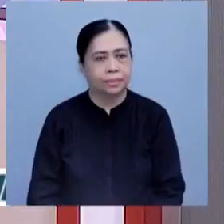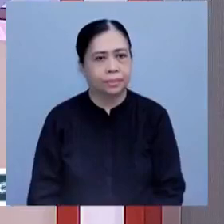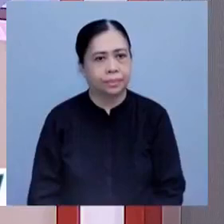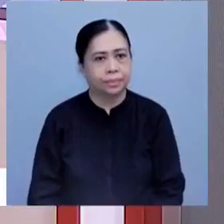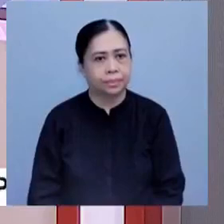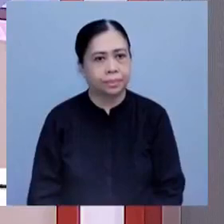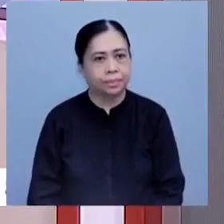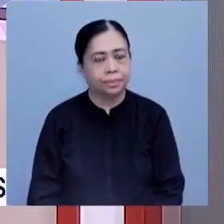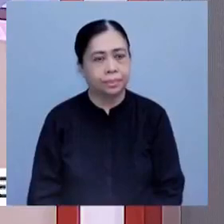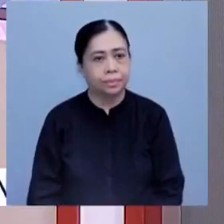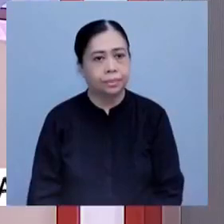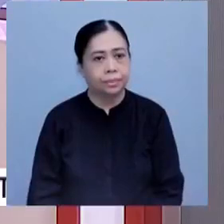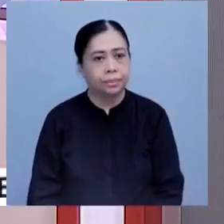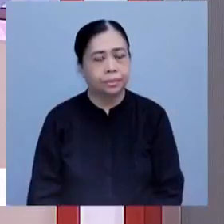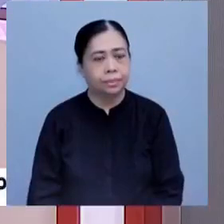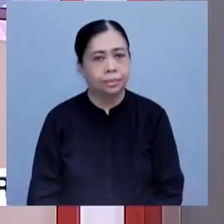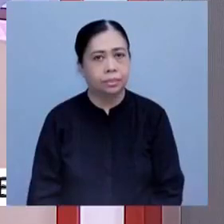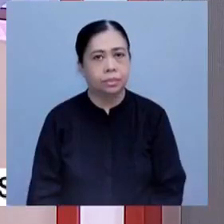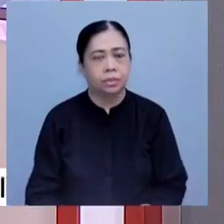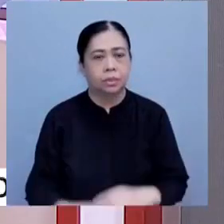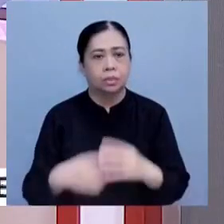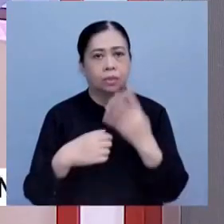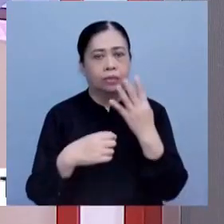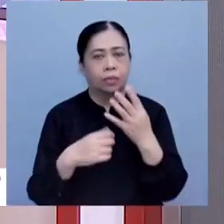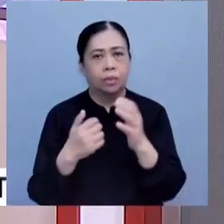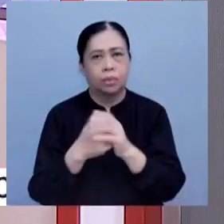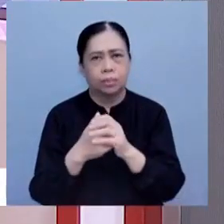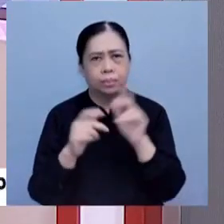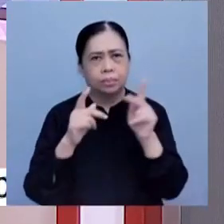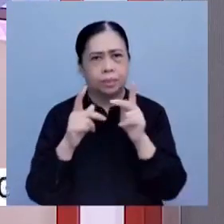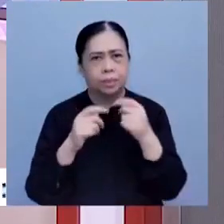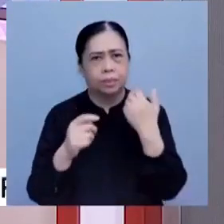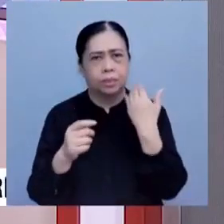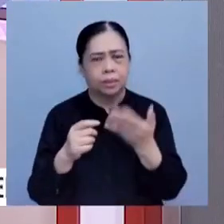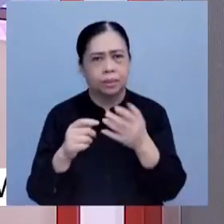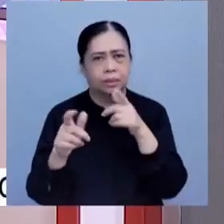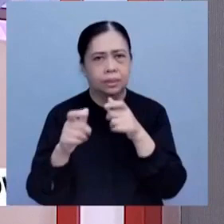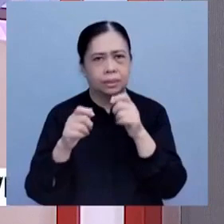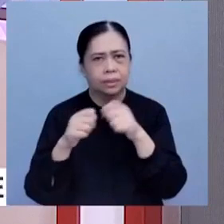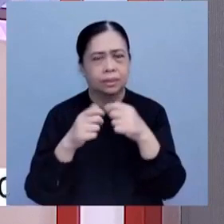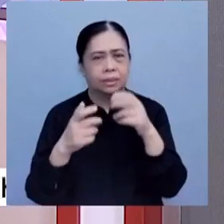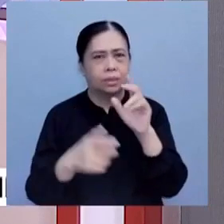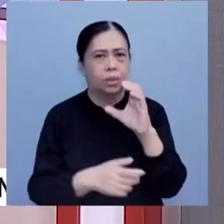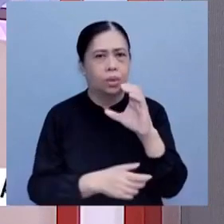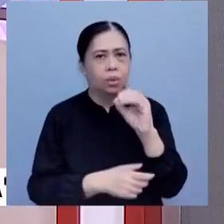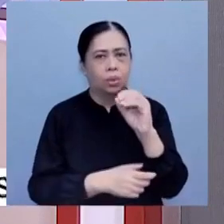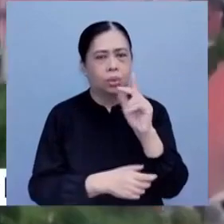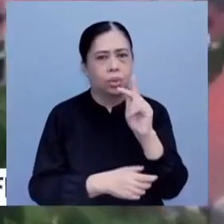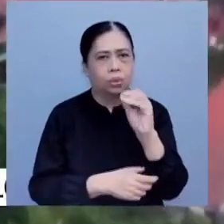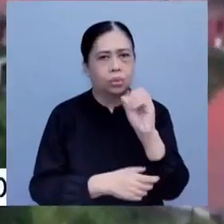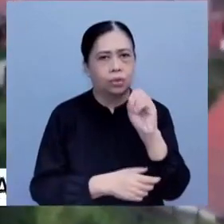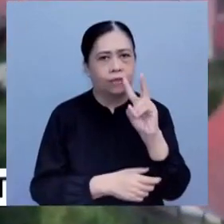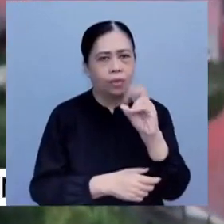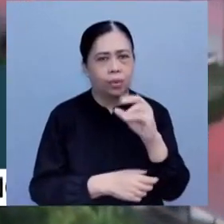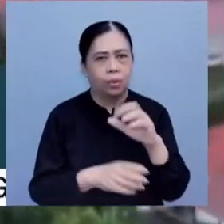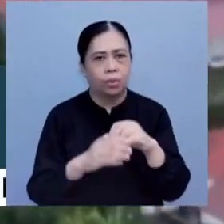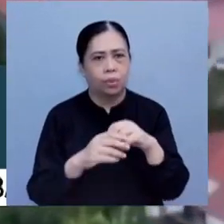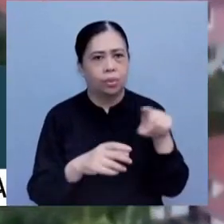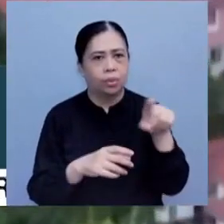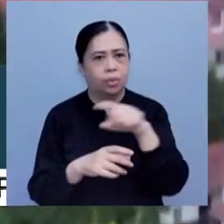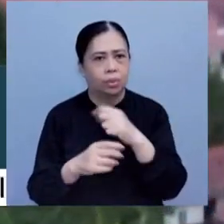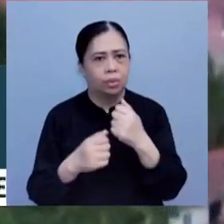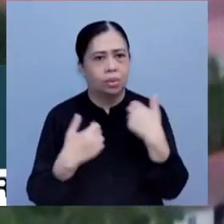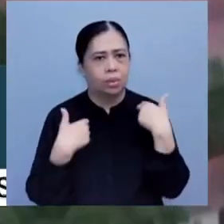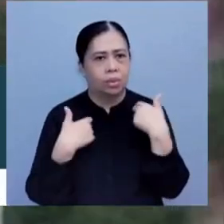Four people are killed in a shootout in Kosovo following a resurgence of violence in the rest of north. Ethnic Serb gunmen and armored